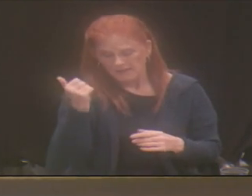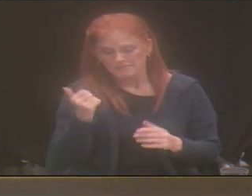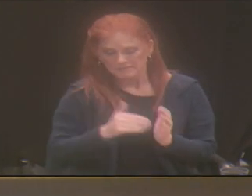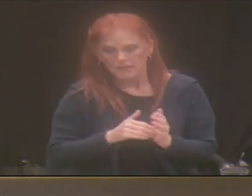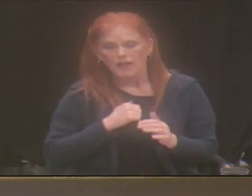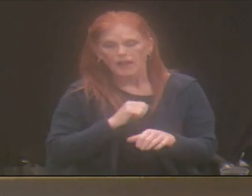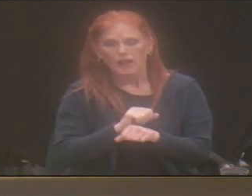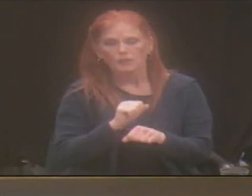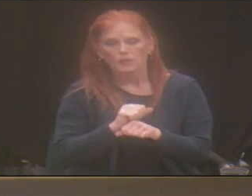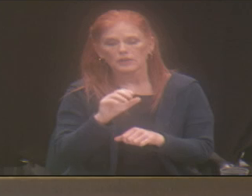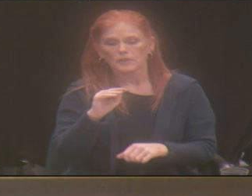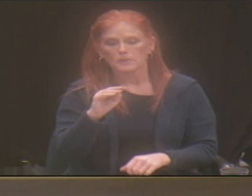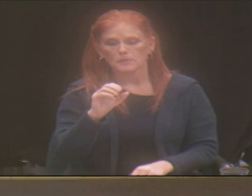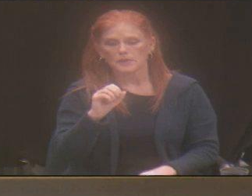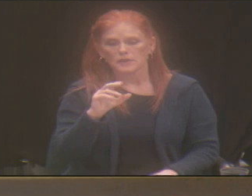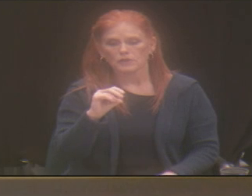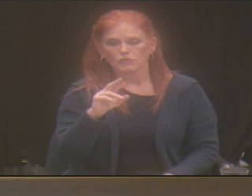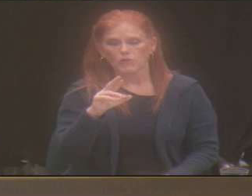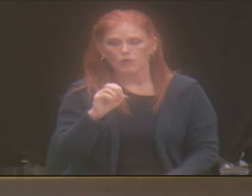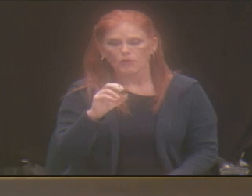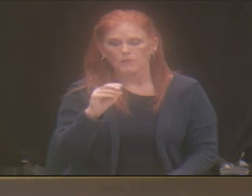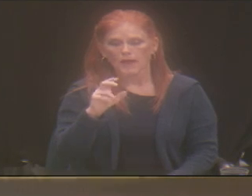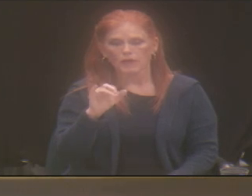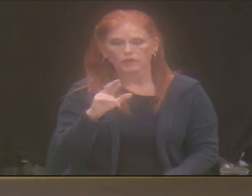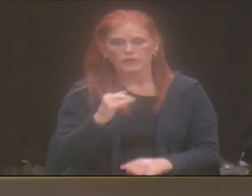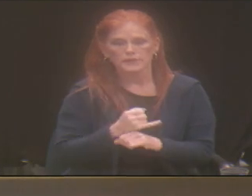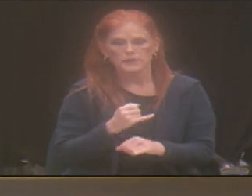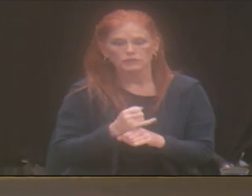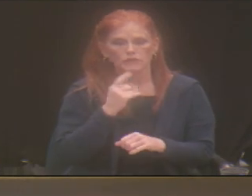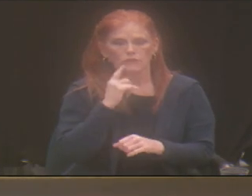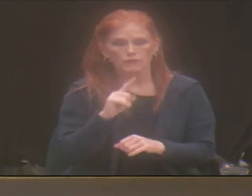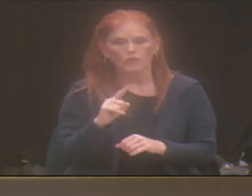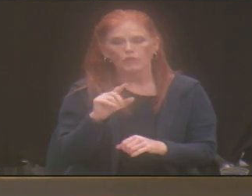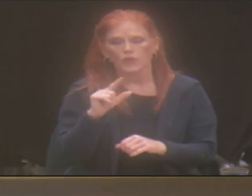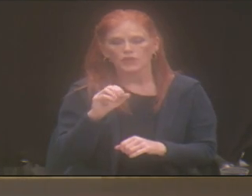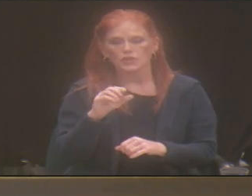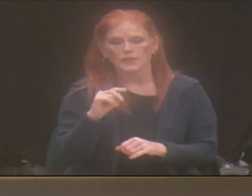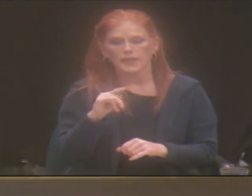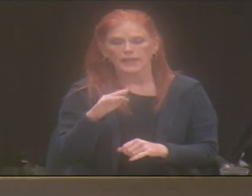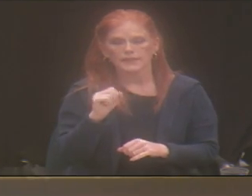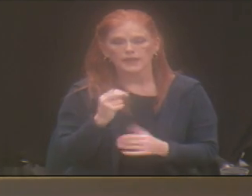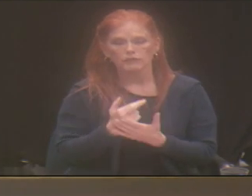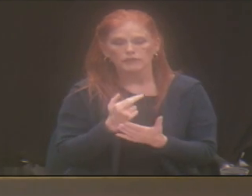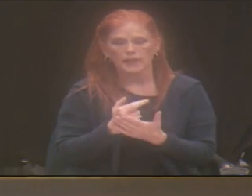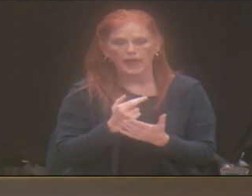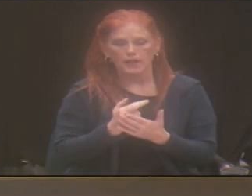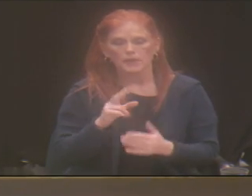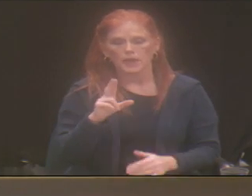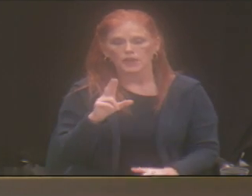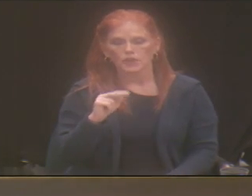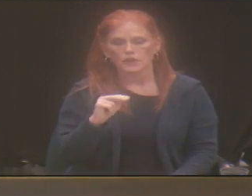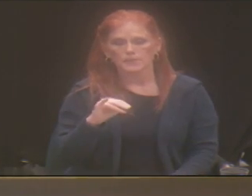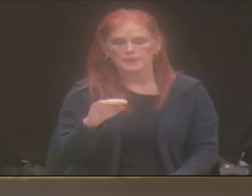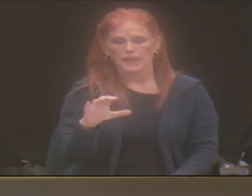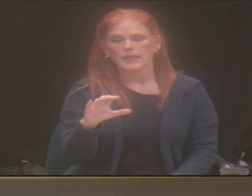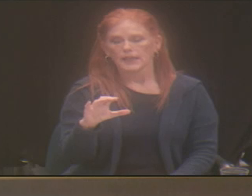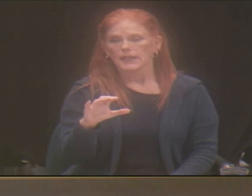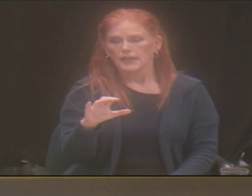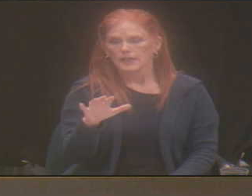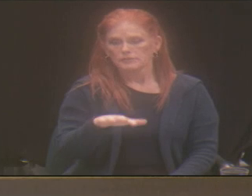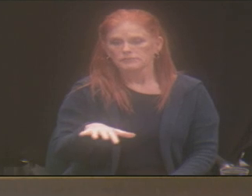I work at the Monroe-Meyer Institute for Genetics and Rehabilitation at the University of Nebraska Medical Center.